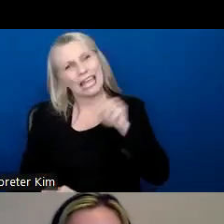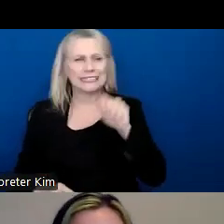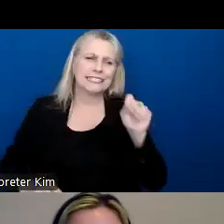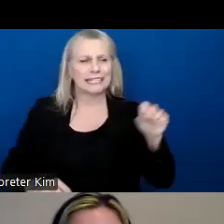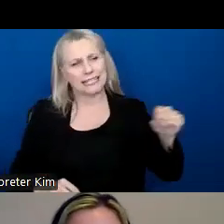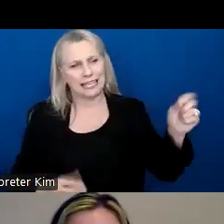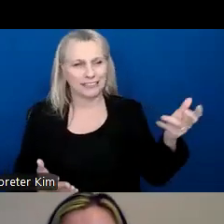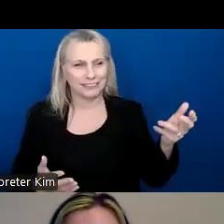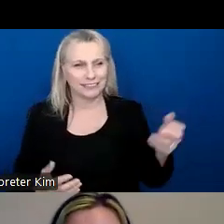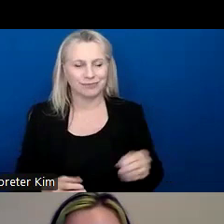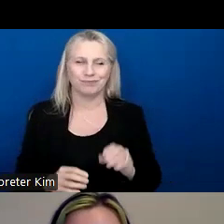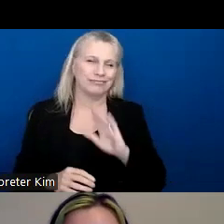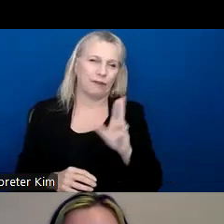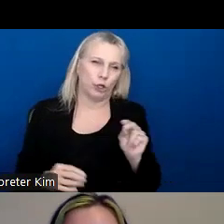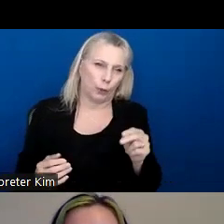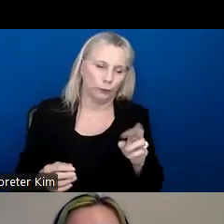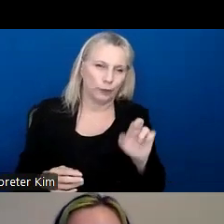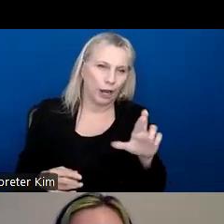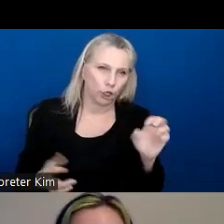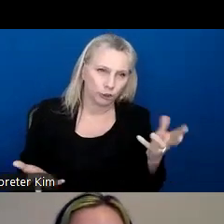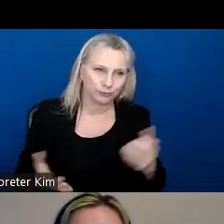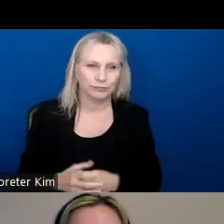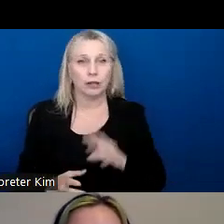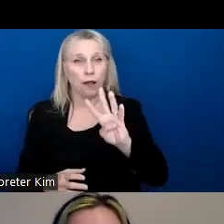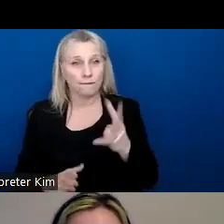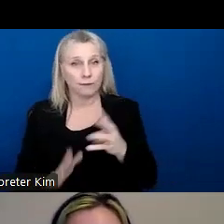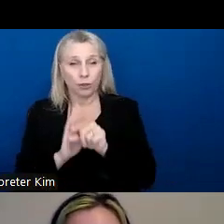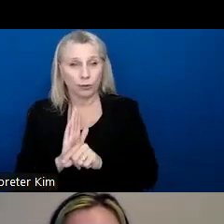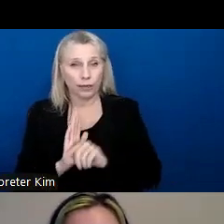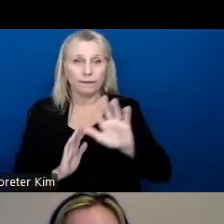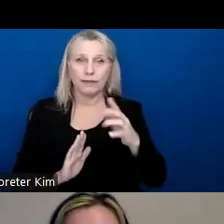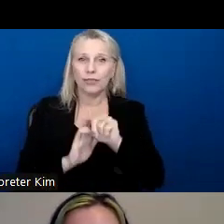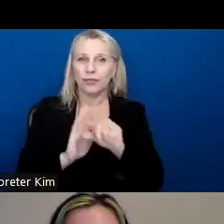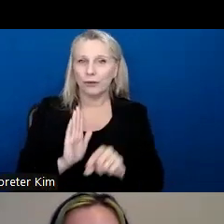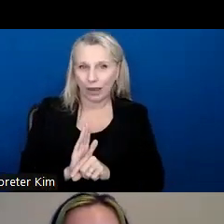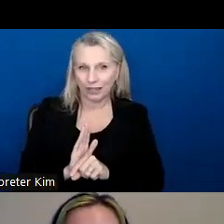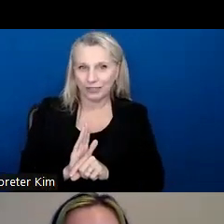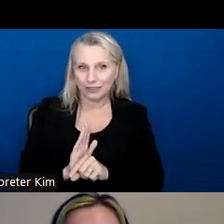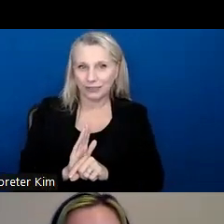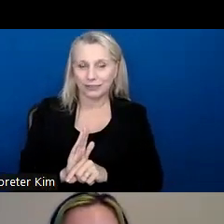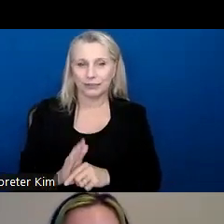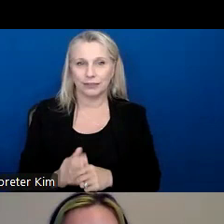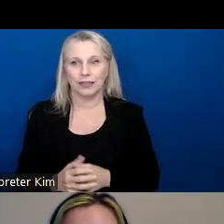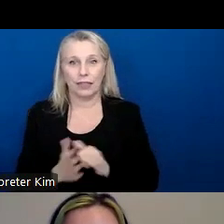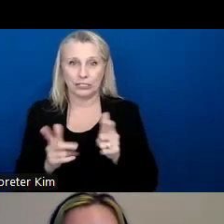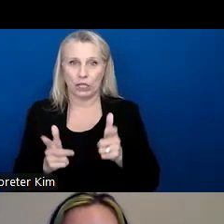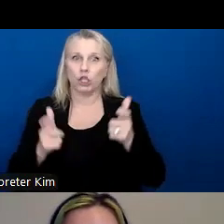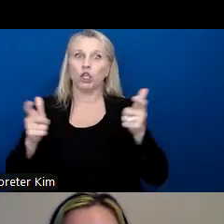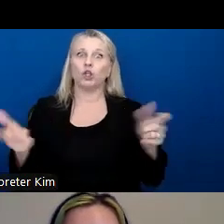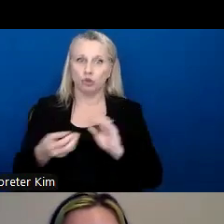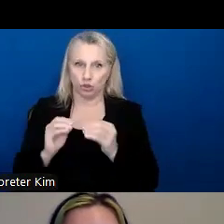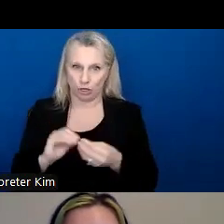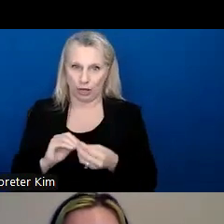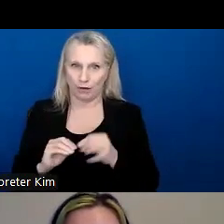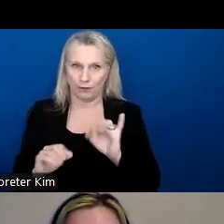yes, yes, yes, yes. Not a single no. Most of the time, fourth grade and fifth grade. Um, so this is a huge number. If you